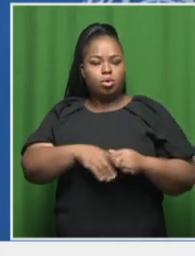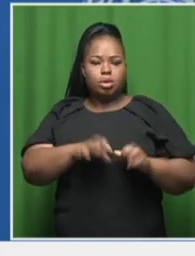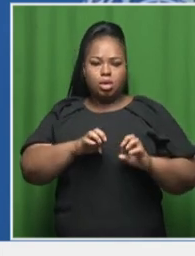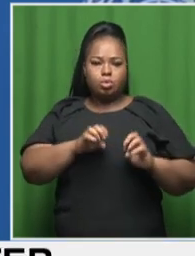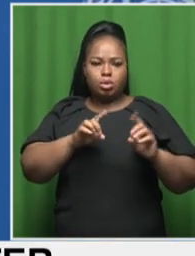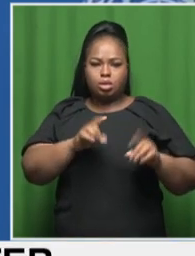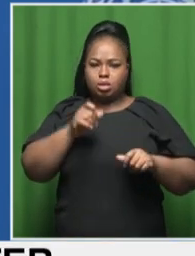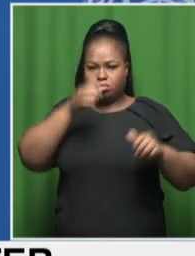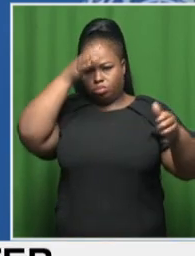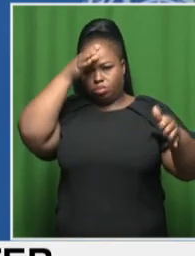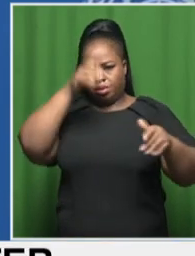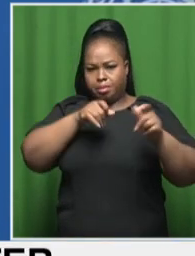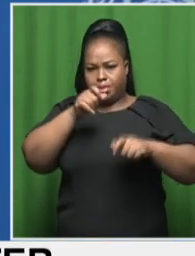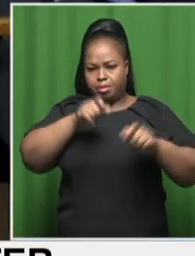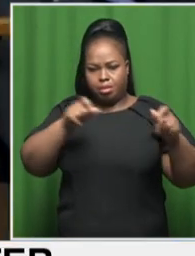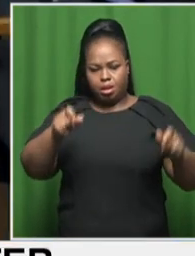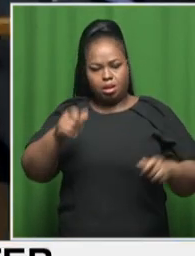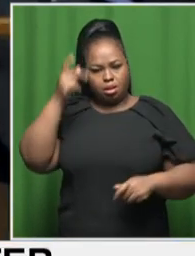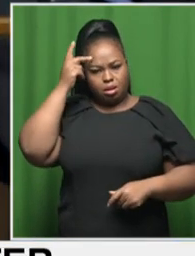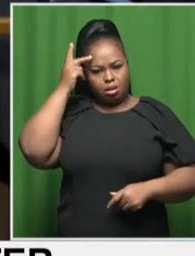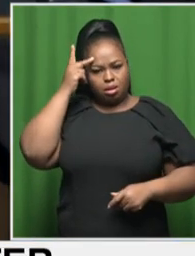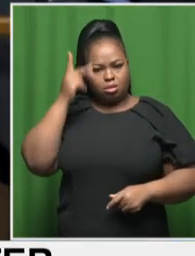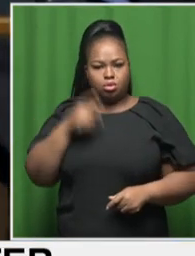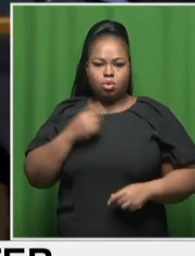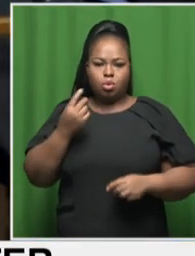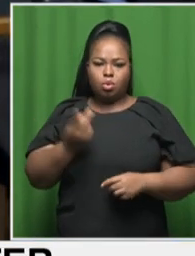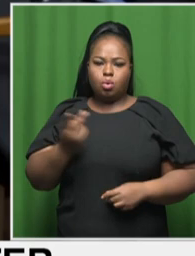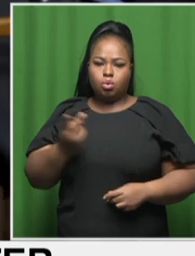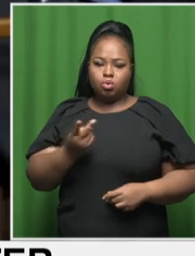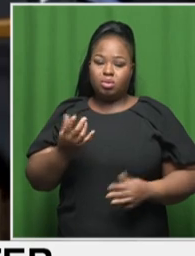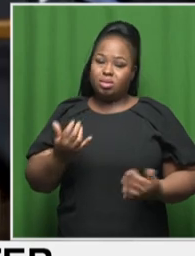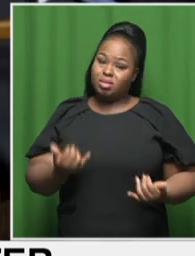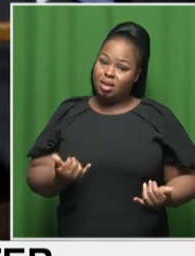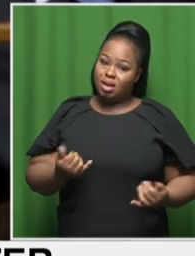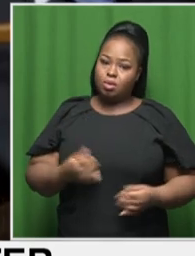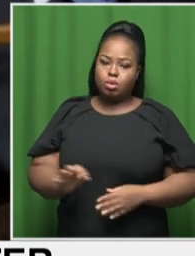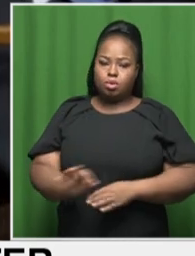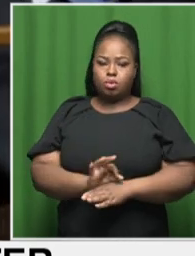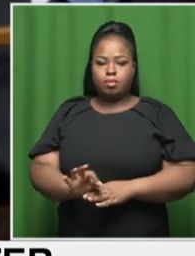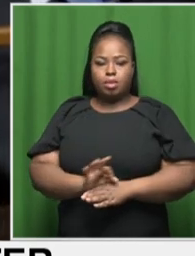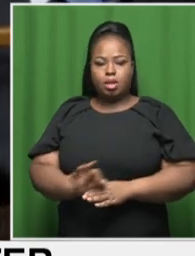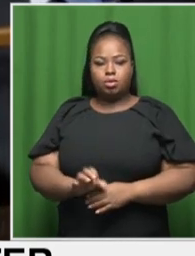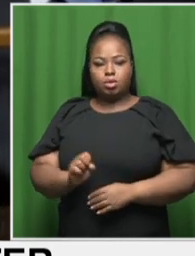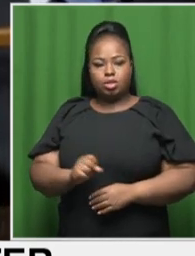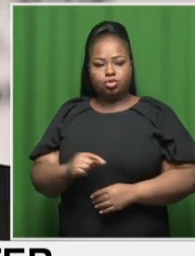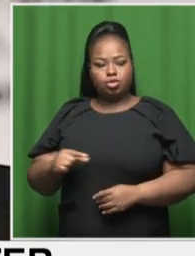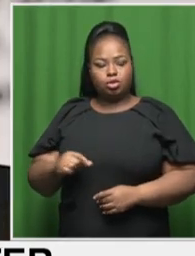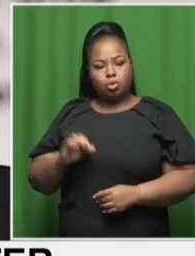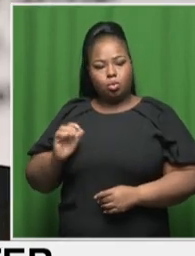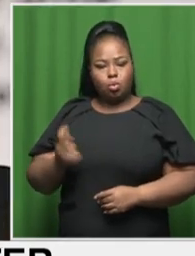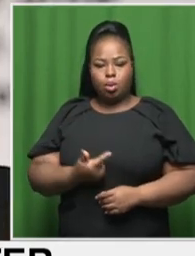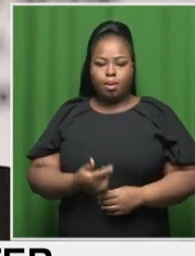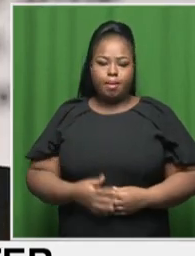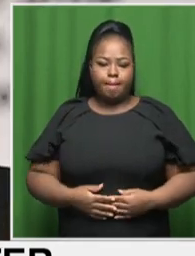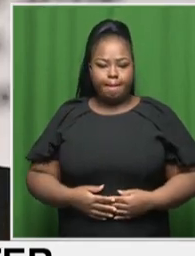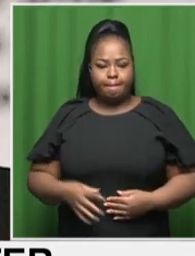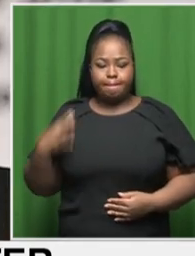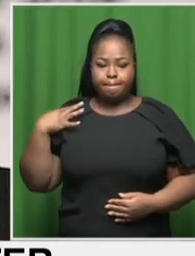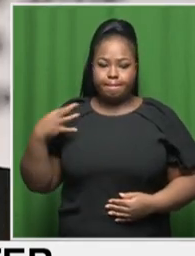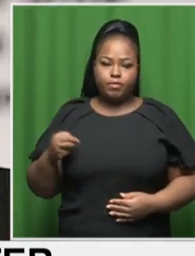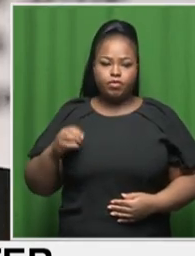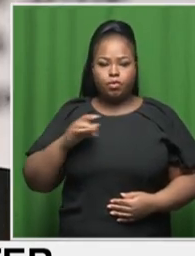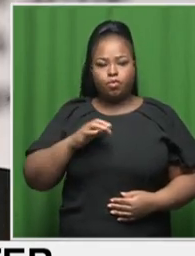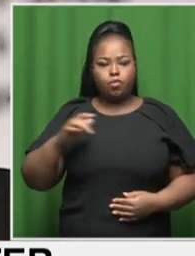educated people and the knowledge also sits at the plan of SG on water action decay. Minister of Water and